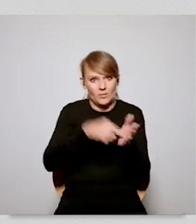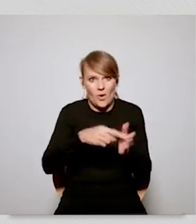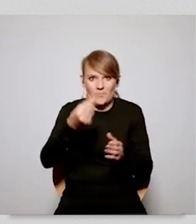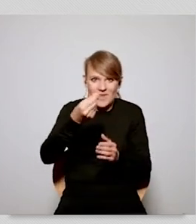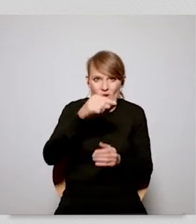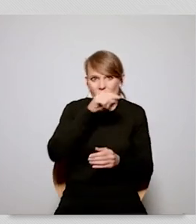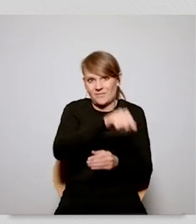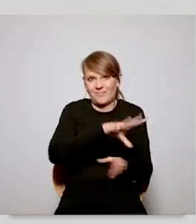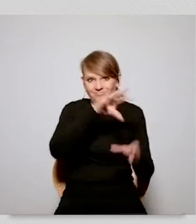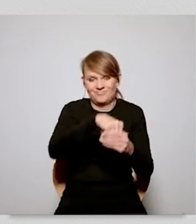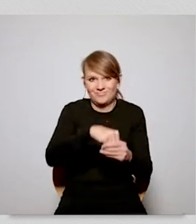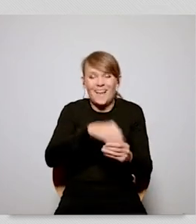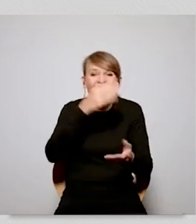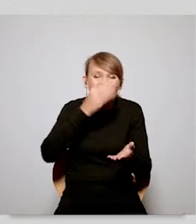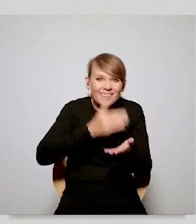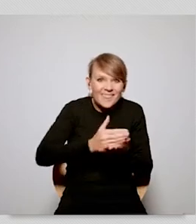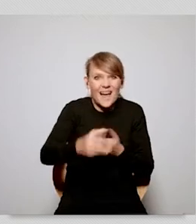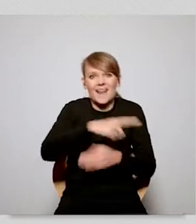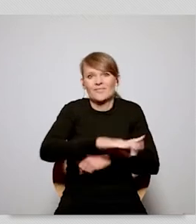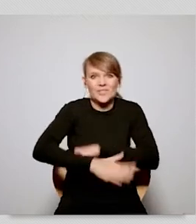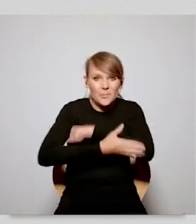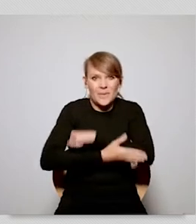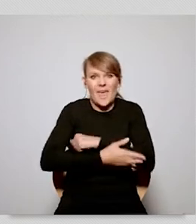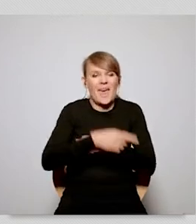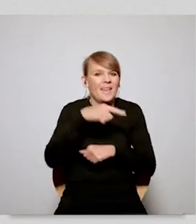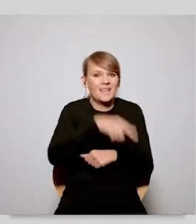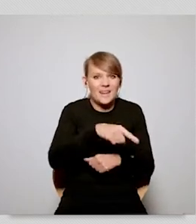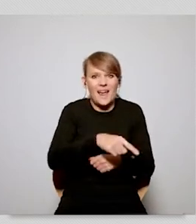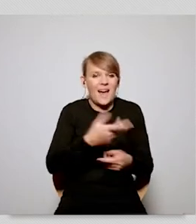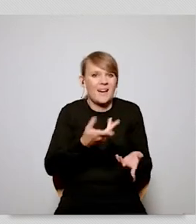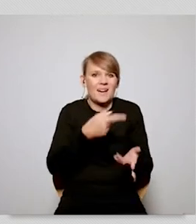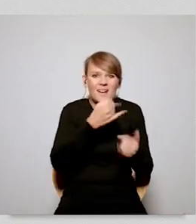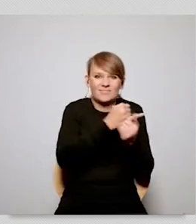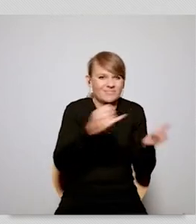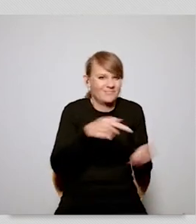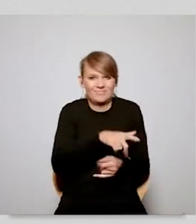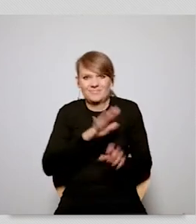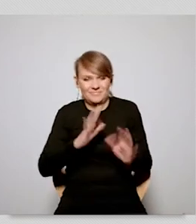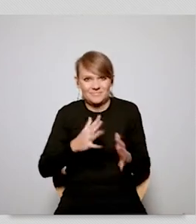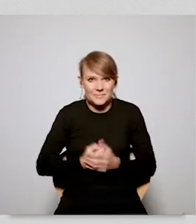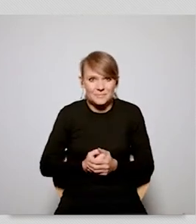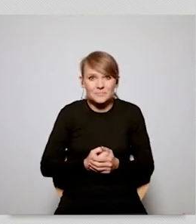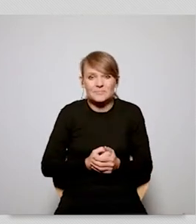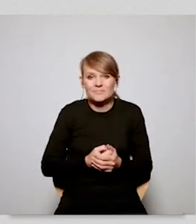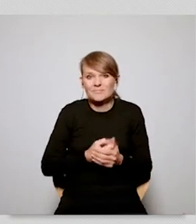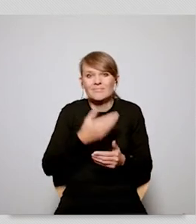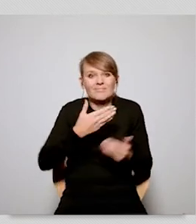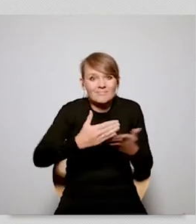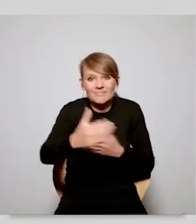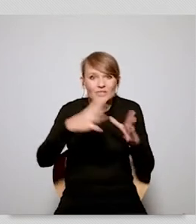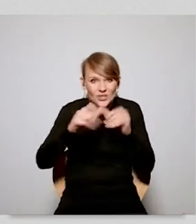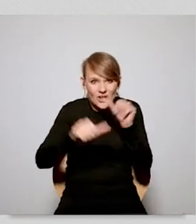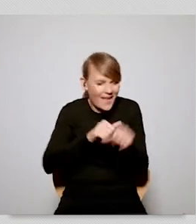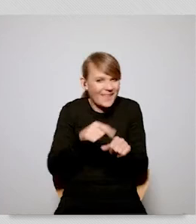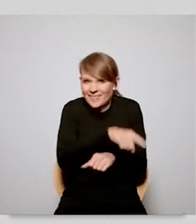mention the money that is being spent right now and uh sometimes it is spent for the wrong energy